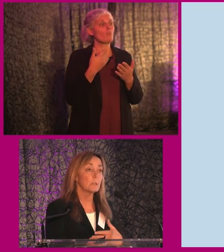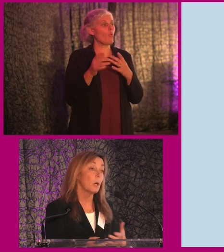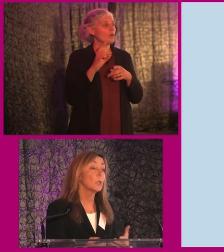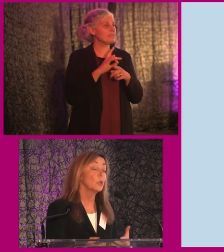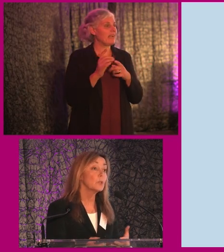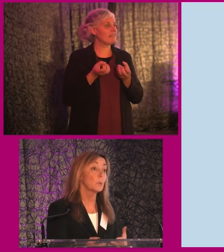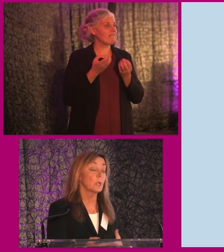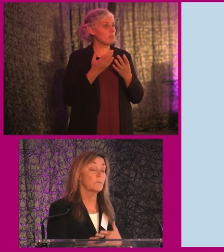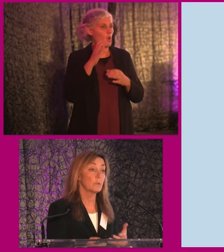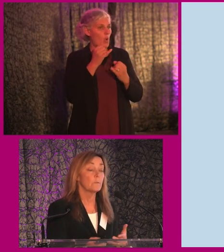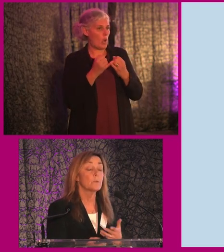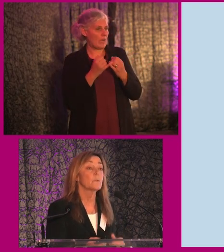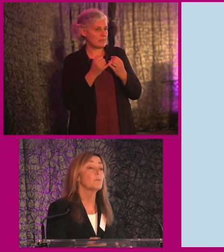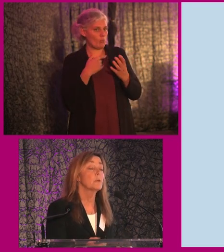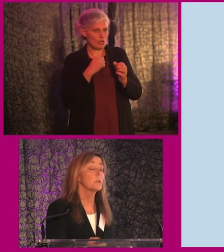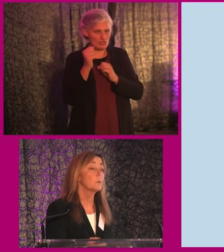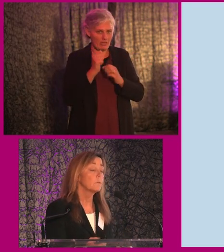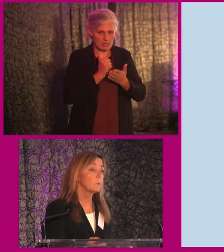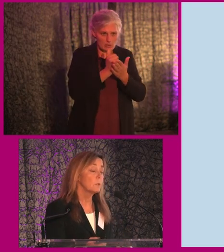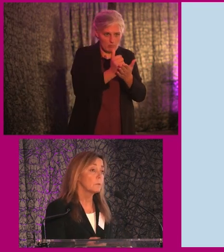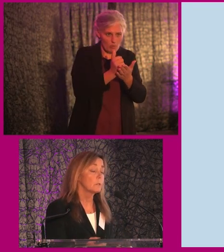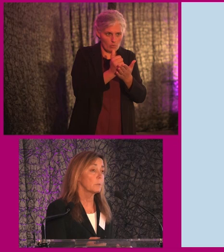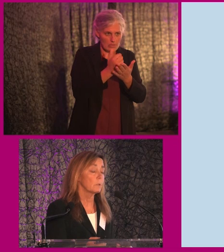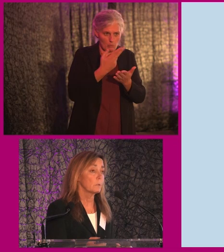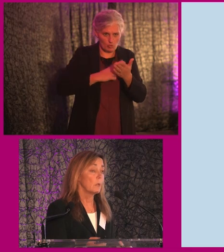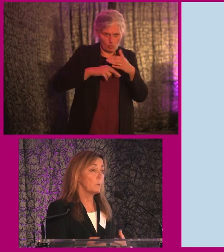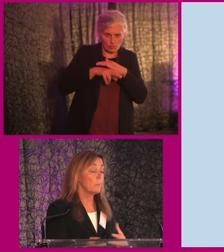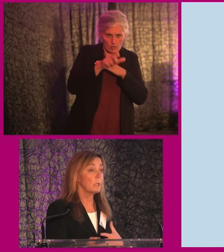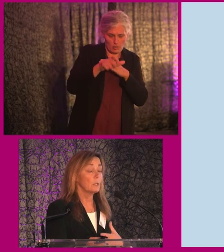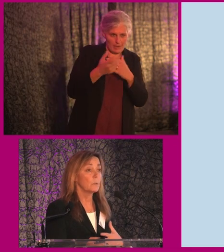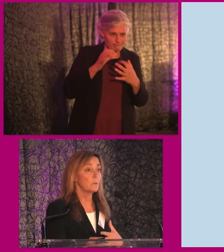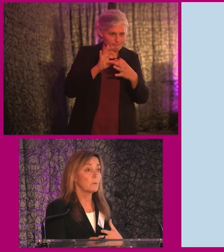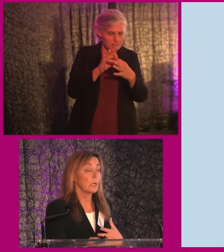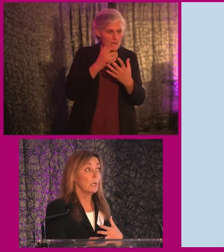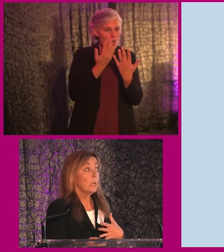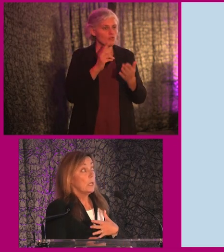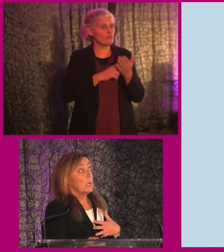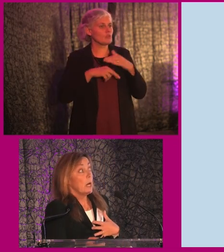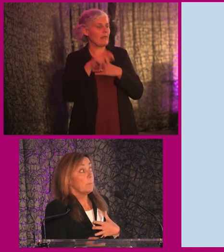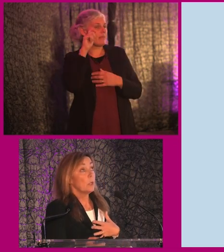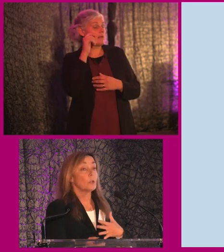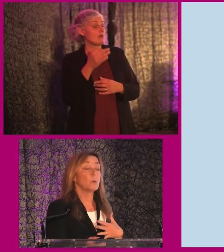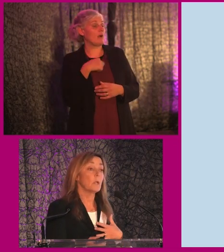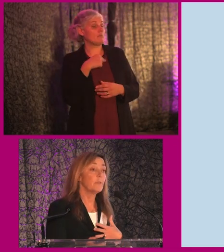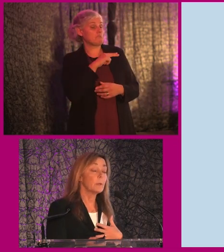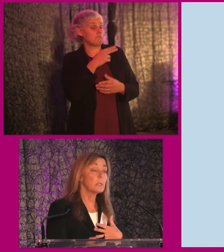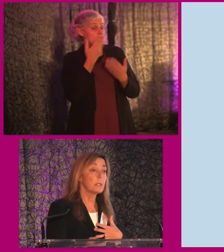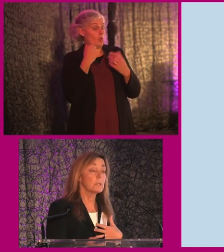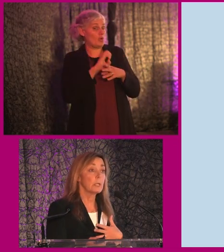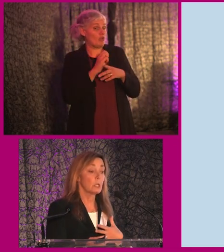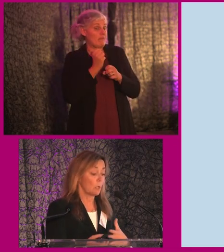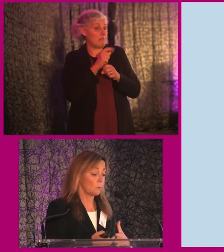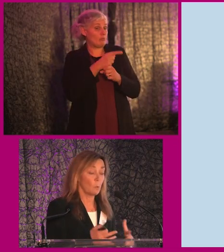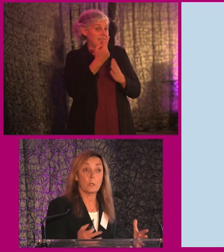mechanism, how it looks, what kind of service or support that you give to the users because many end users think, I may not know enough about this